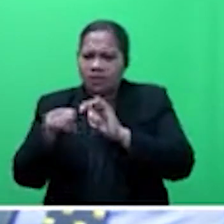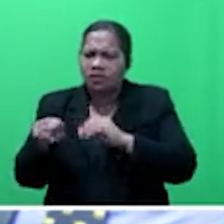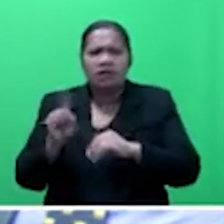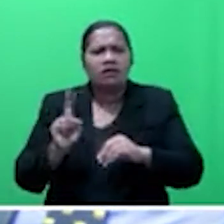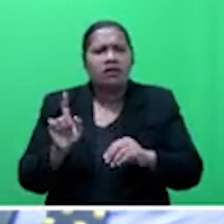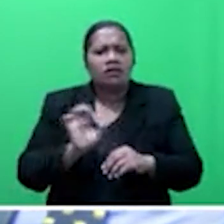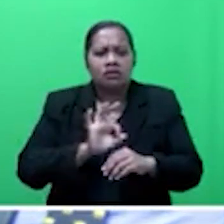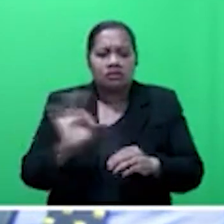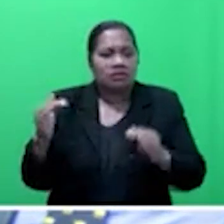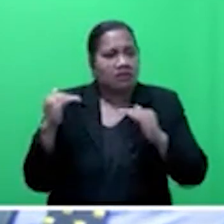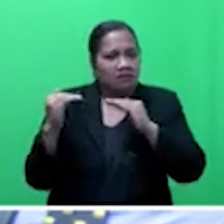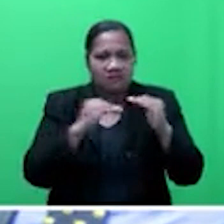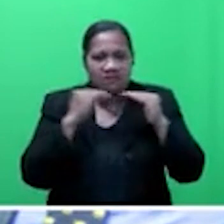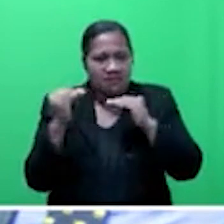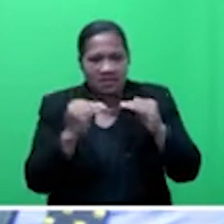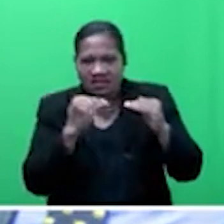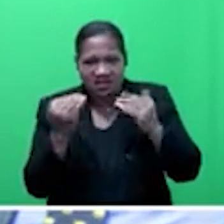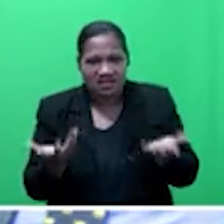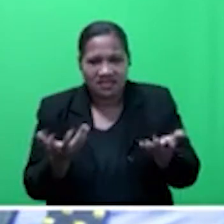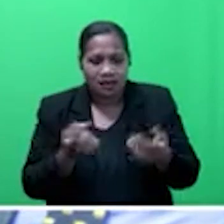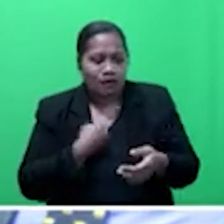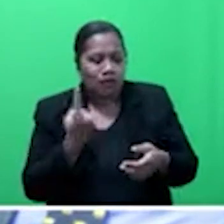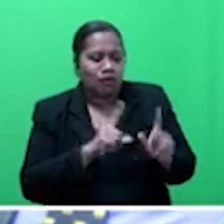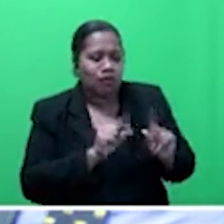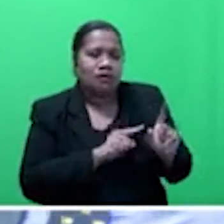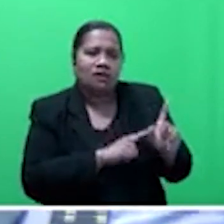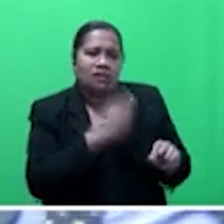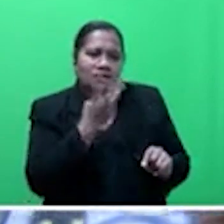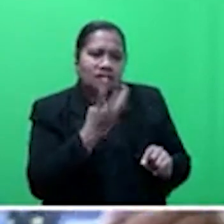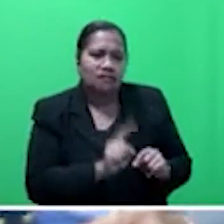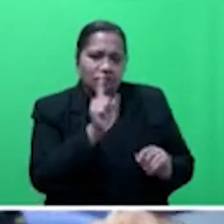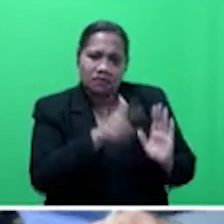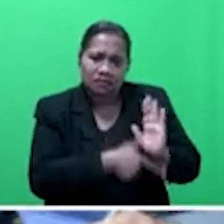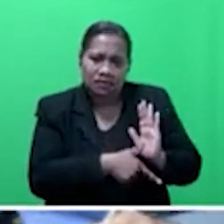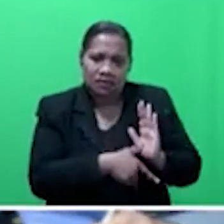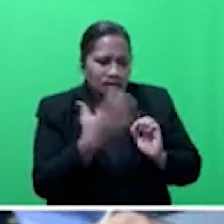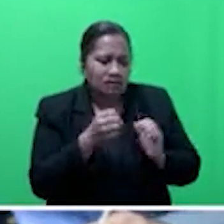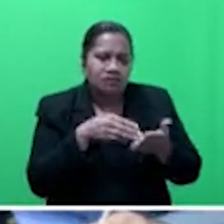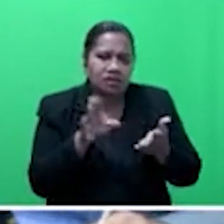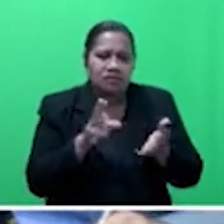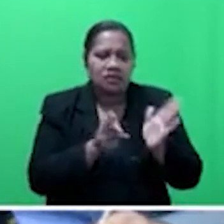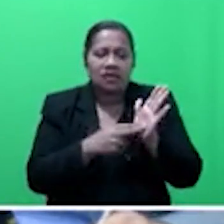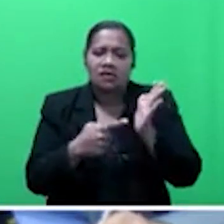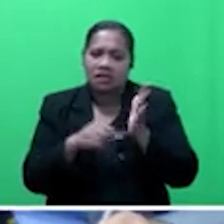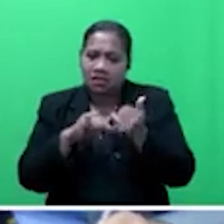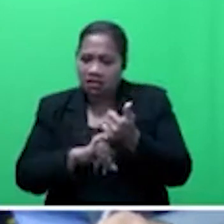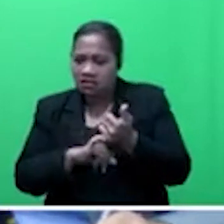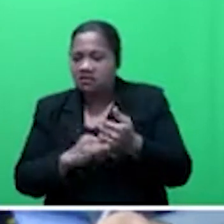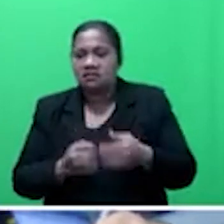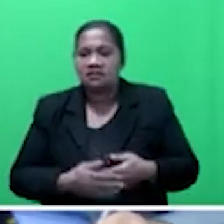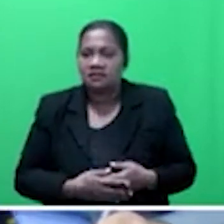inequitable situation for those who did Year 13 in one attempt and obtained marks for NTS eligibility.